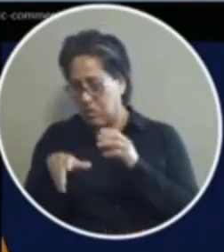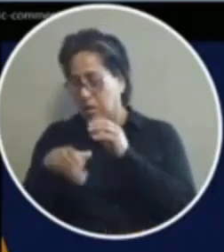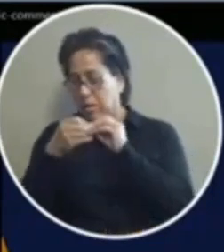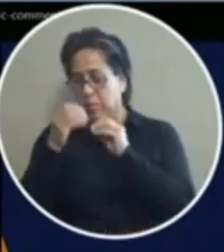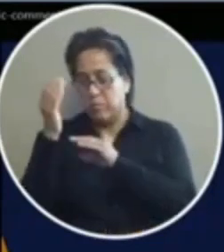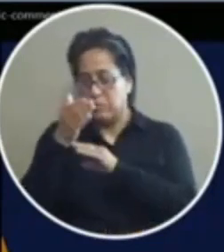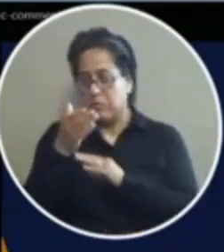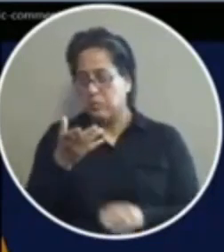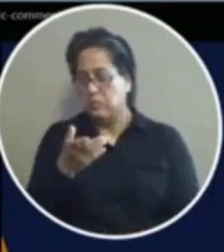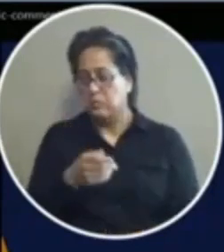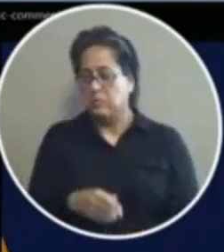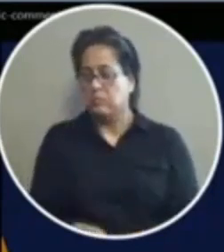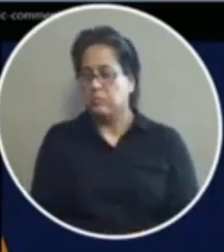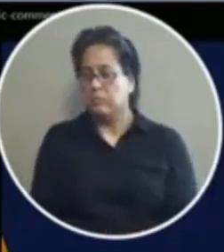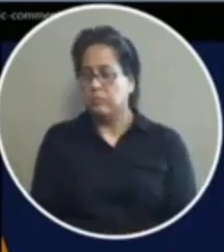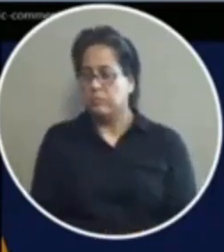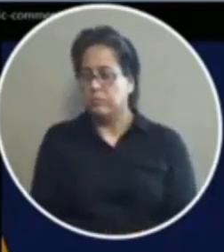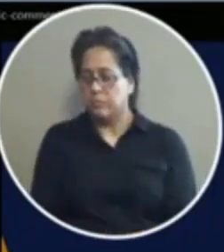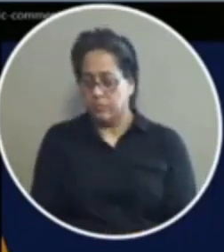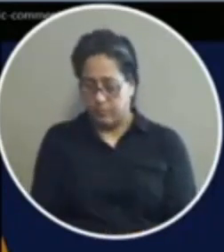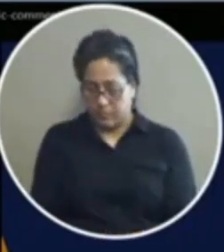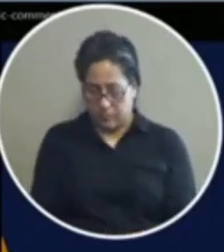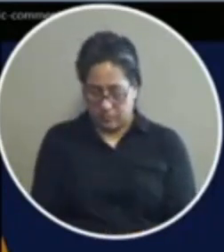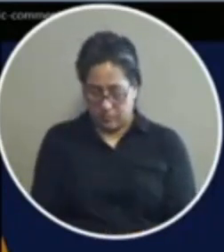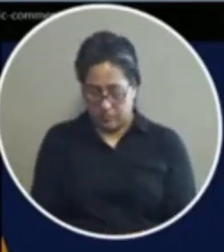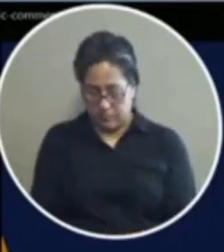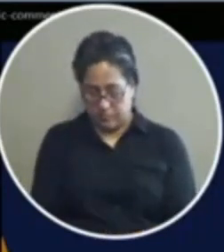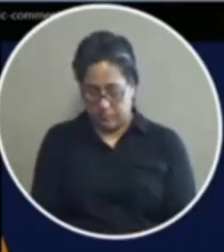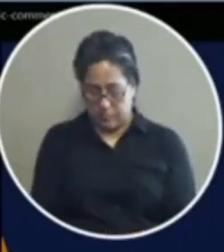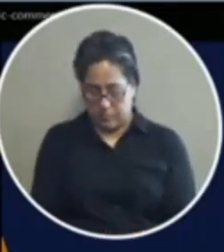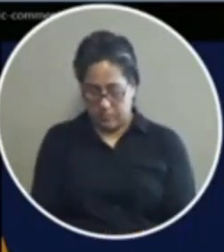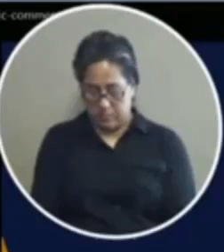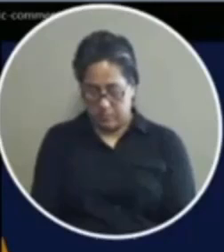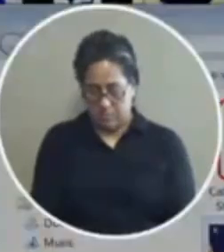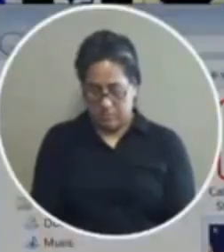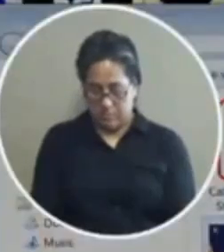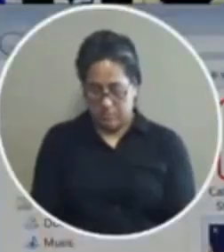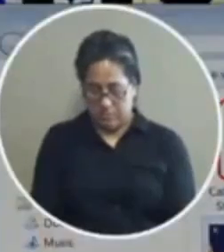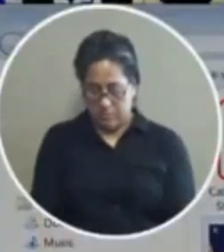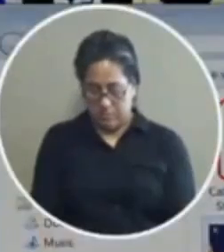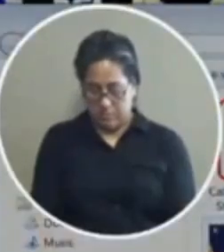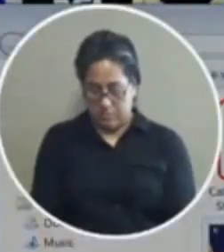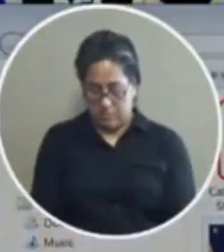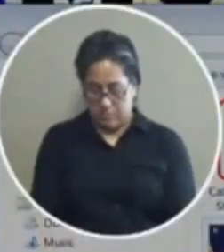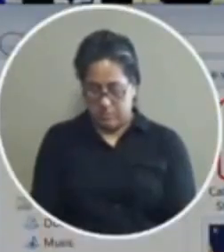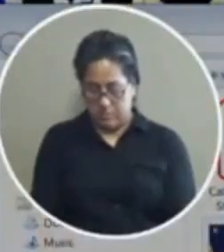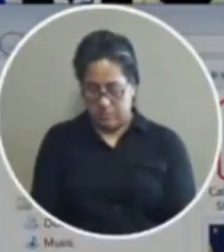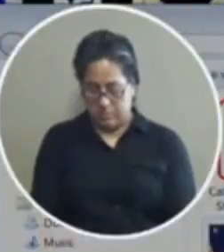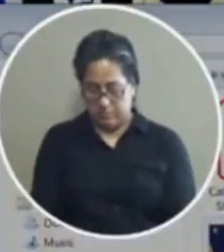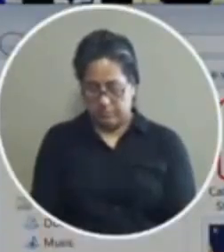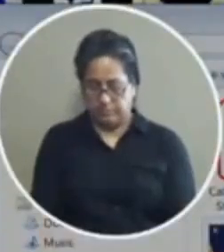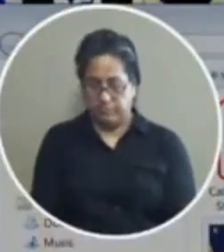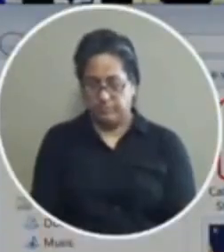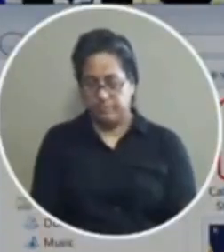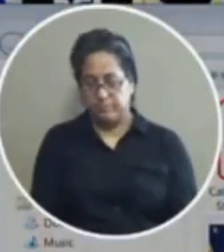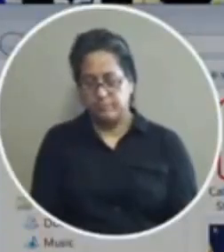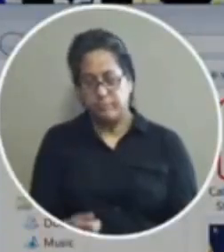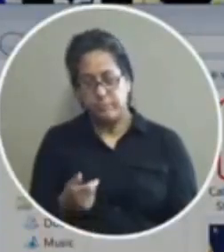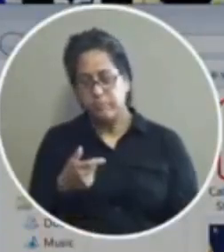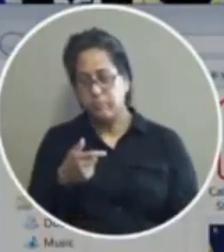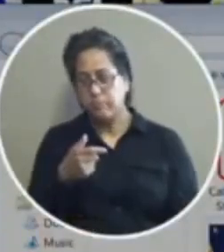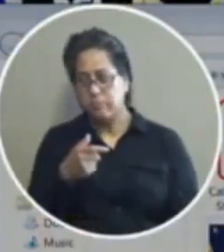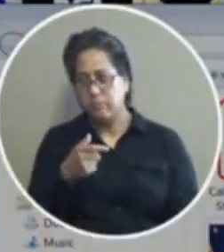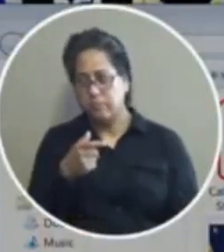presentation would you please let him do so i don't think he's he's part of the stakeholder process